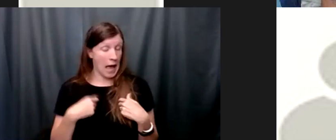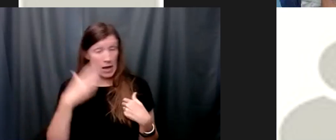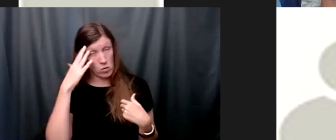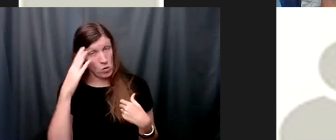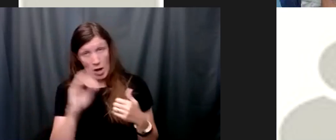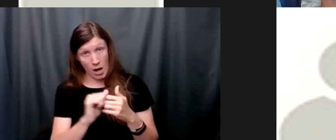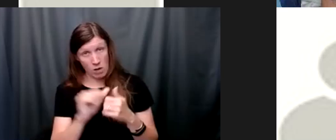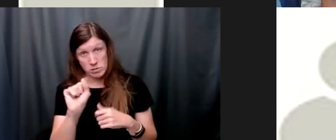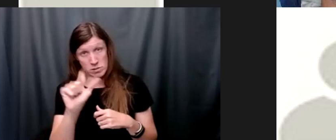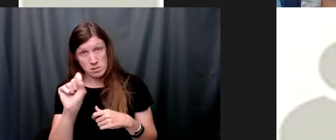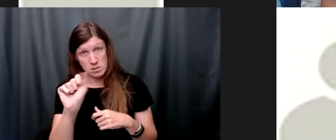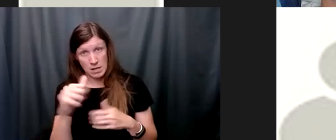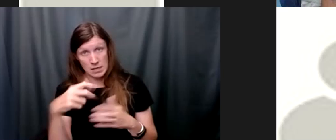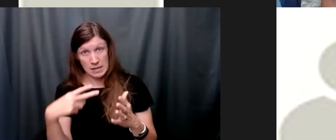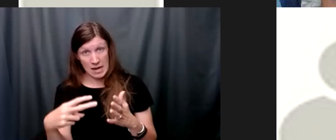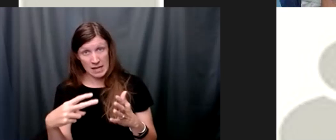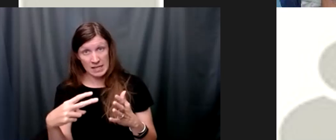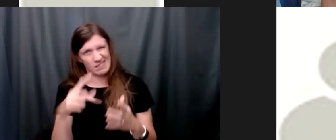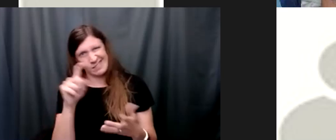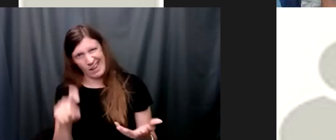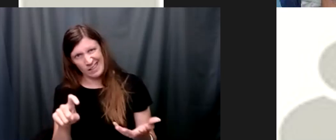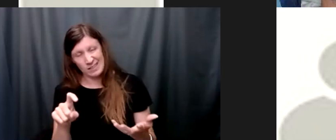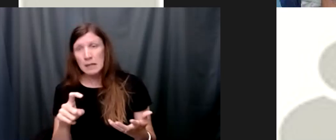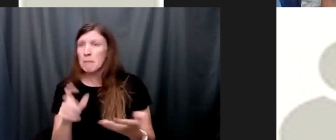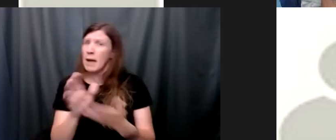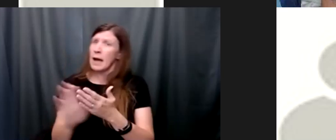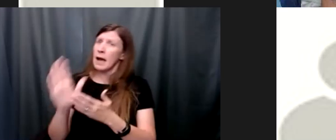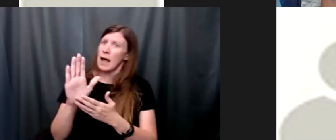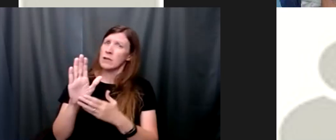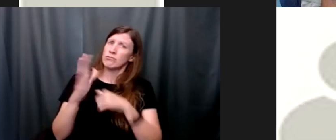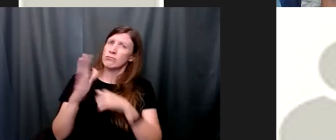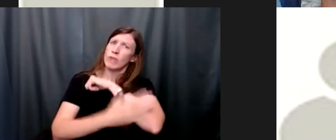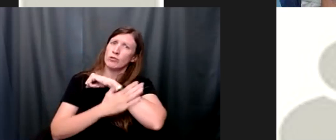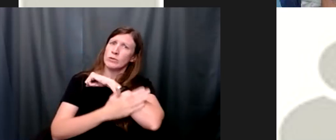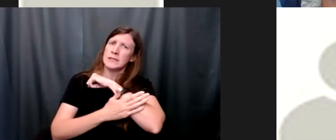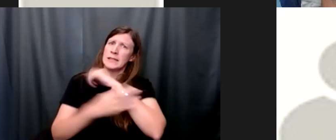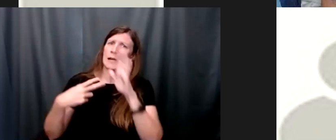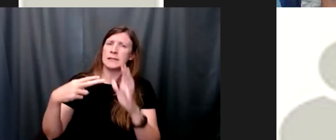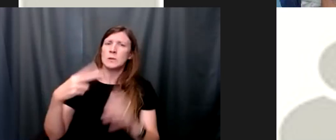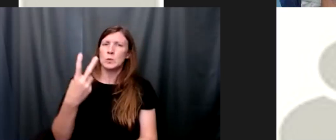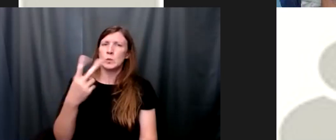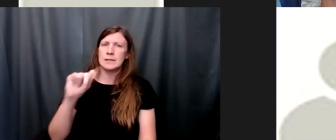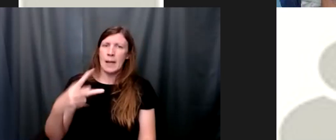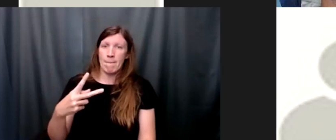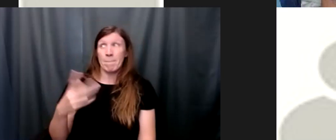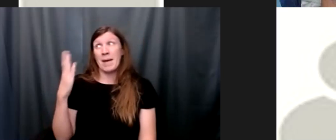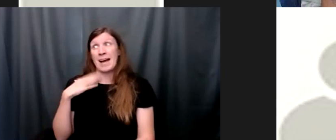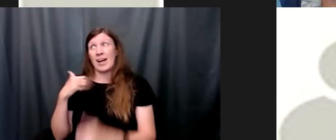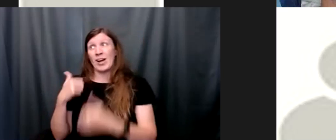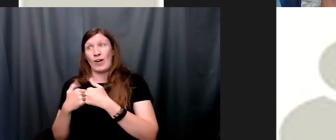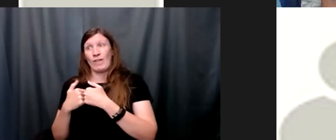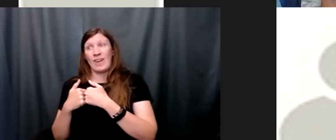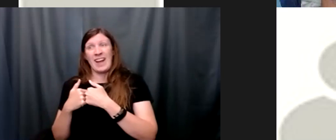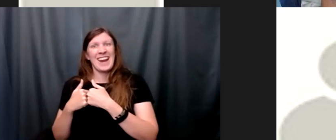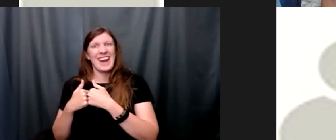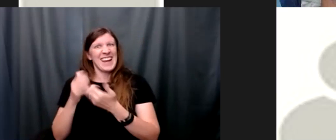and even in college i learned how to do the two-step and in fact i taught my girlfriend at the time who's now my wife how to do the jitterbug